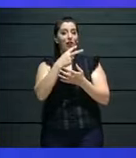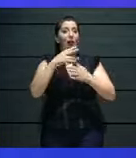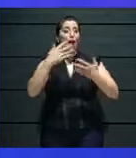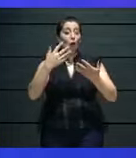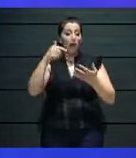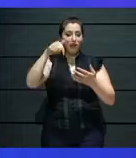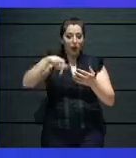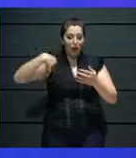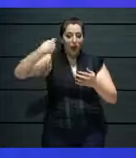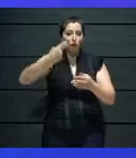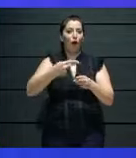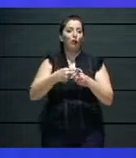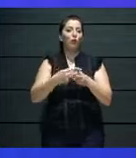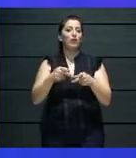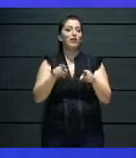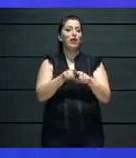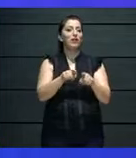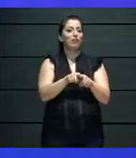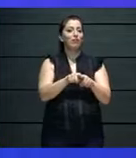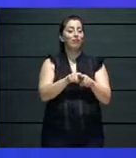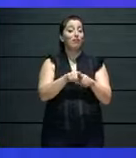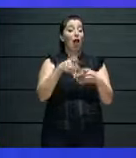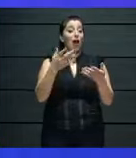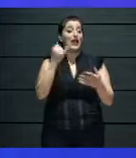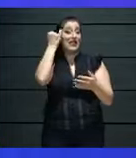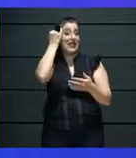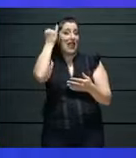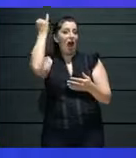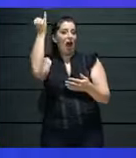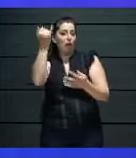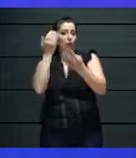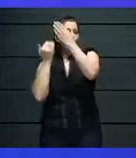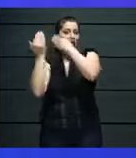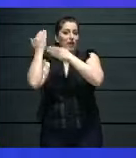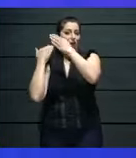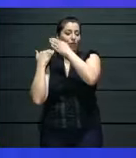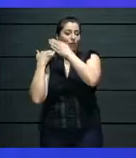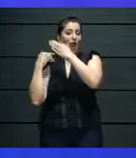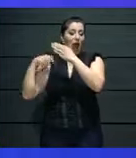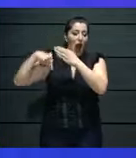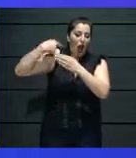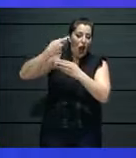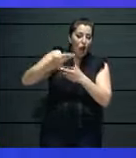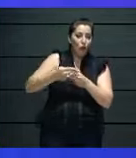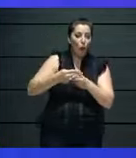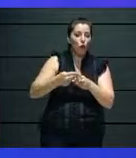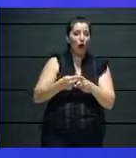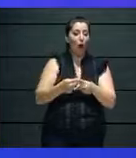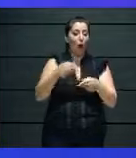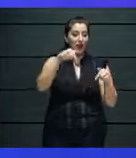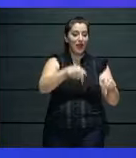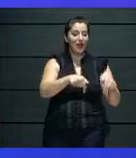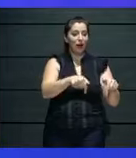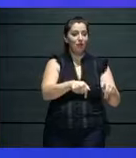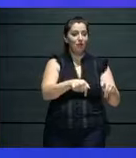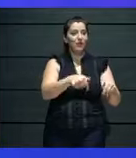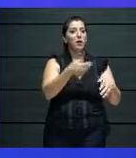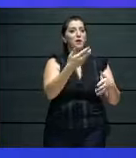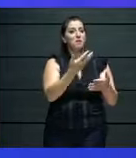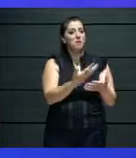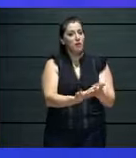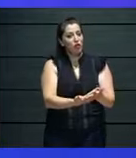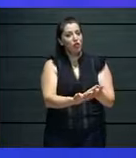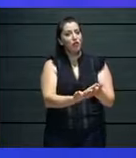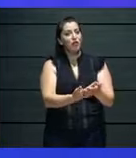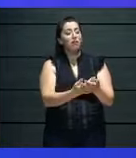recreated to be utilized so that we generate involvement with